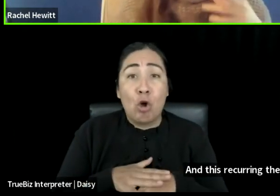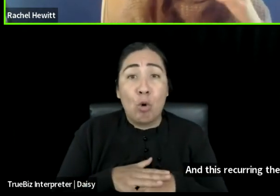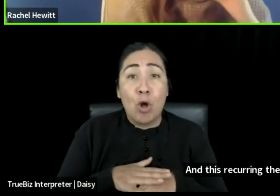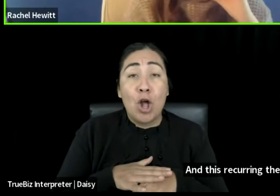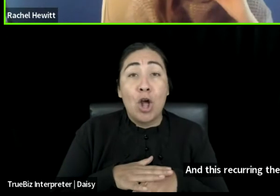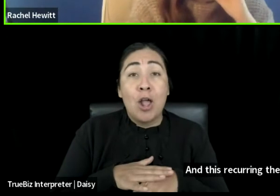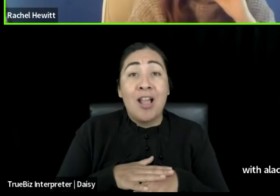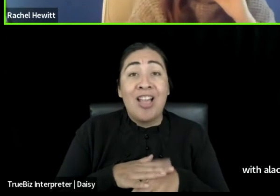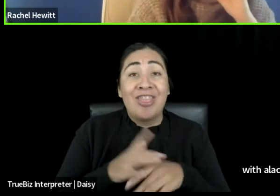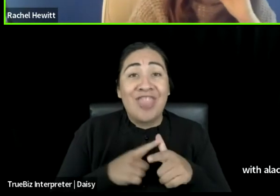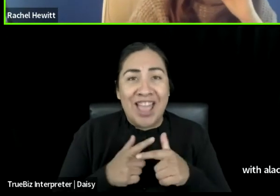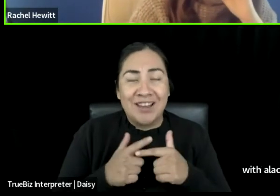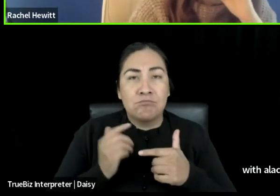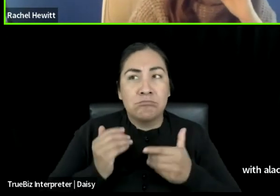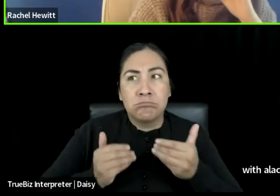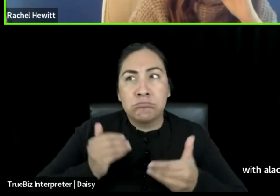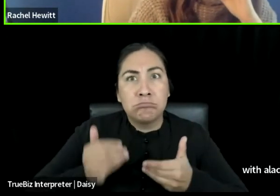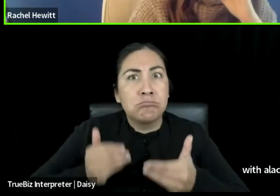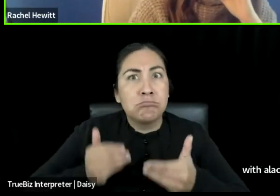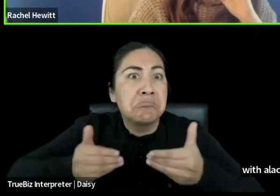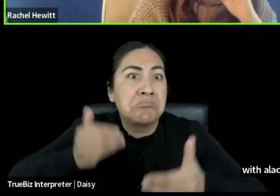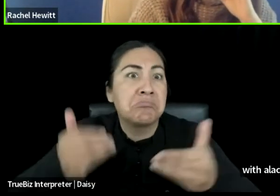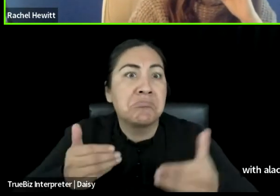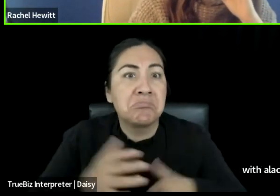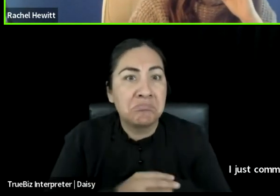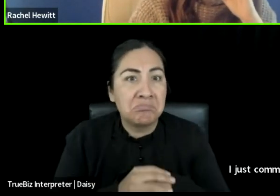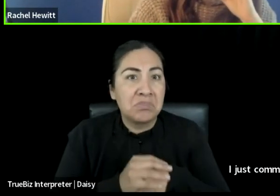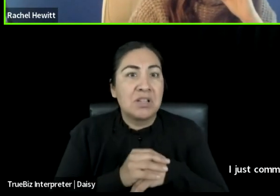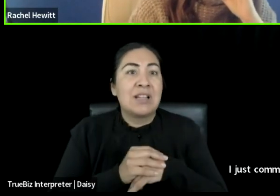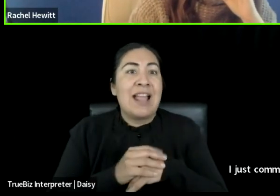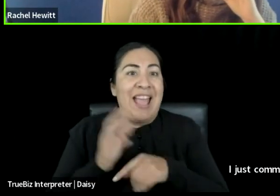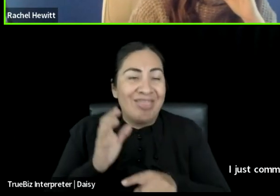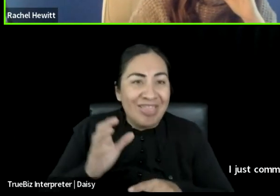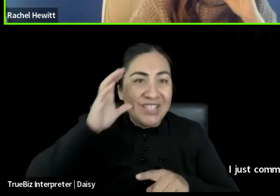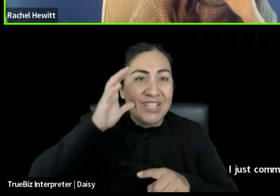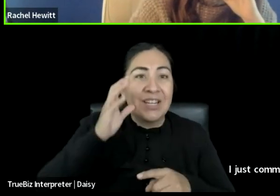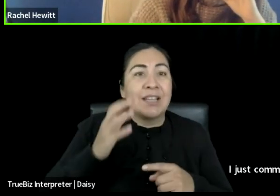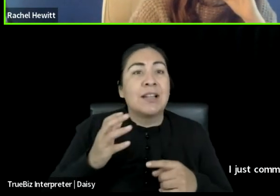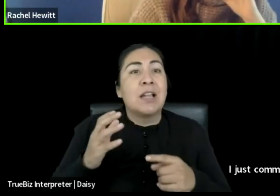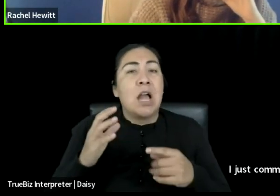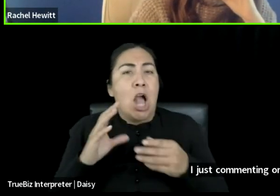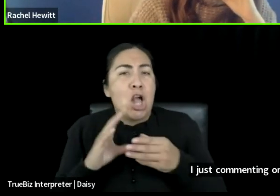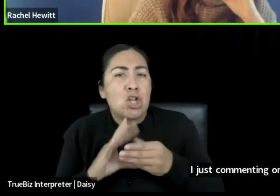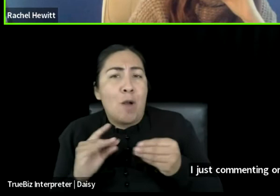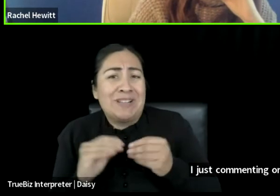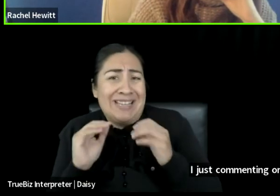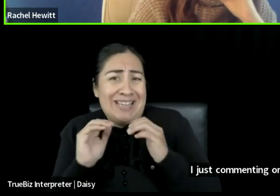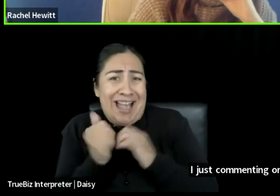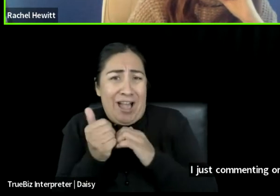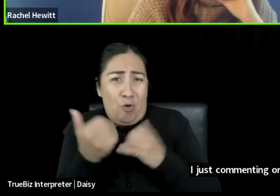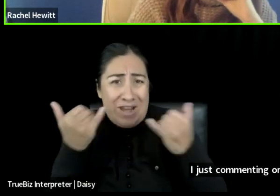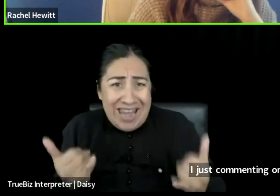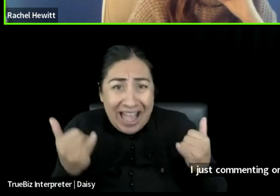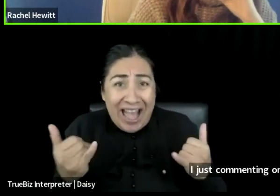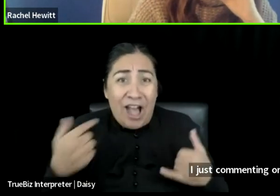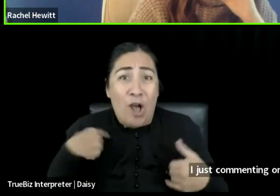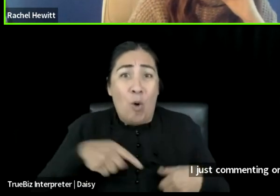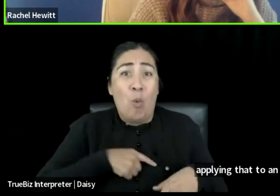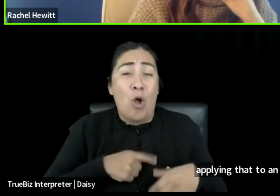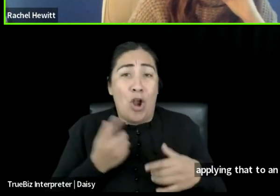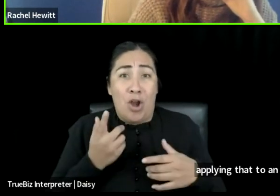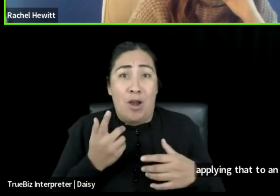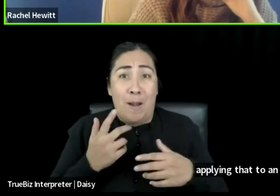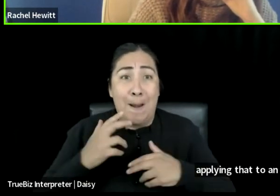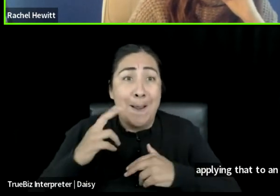I'm just commenting on how we're now building into applying that to an entire company, the company of